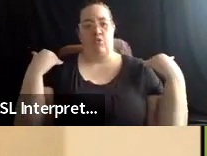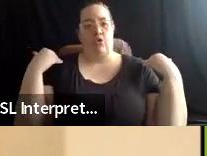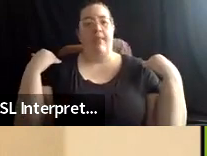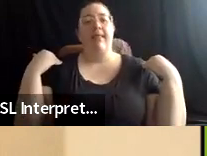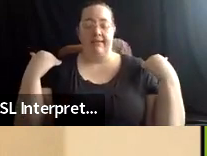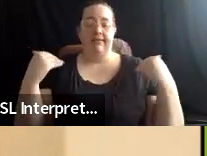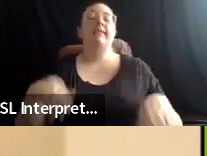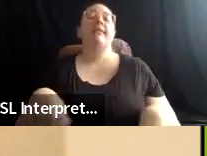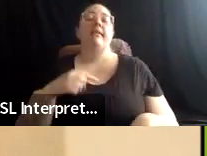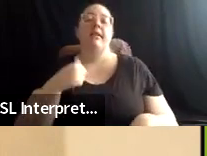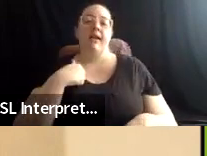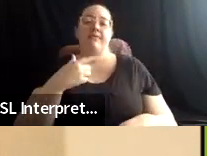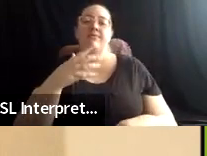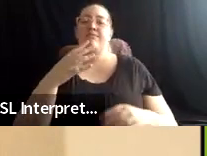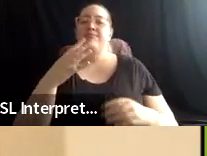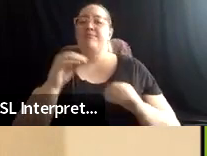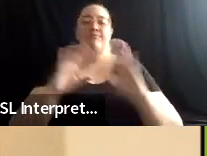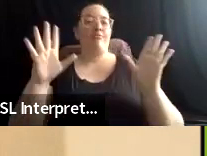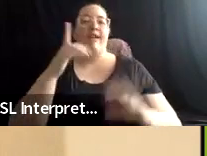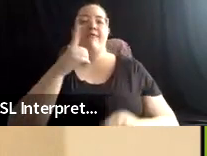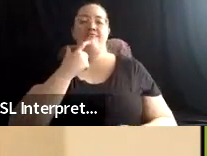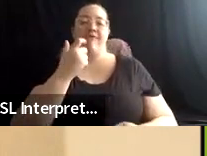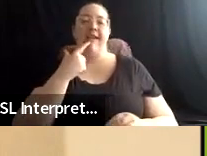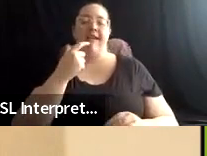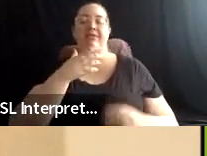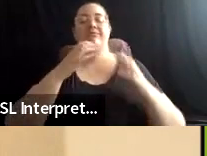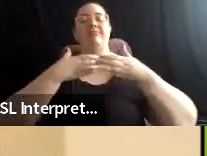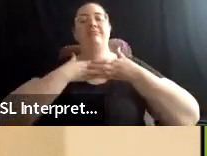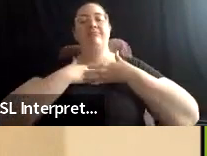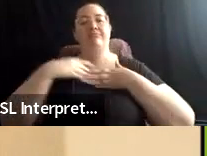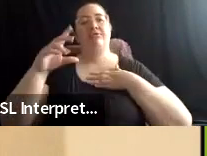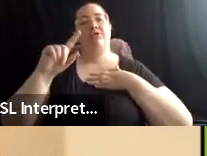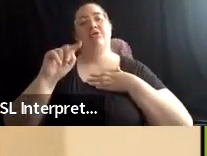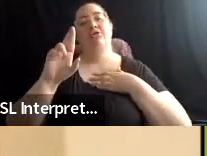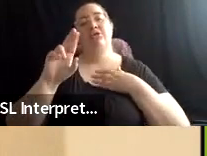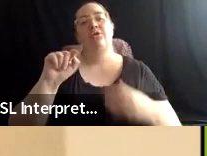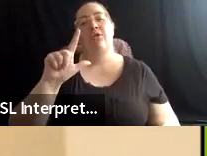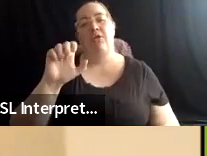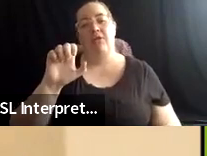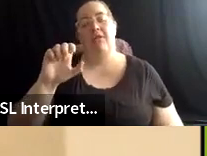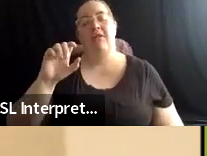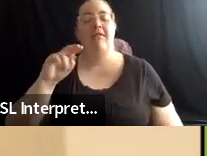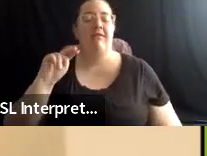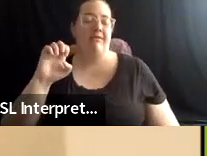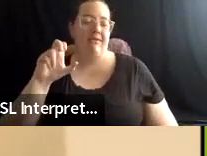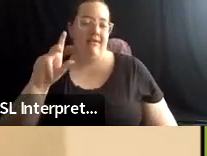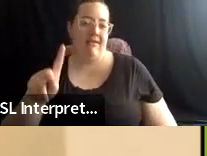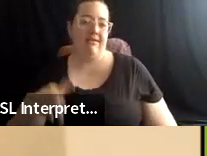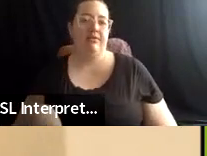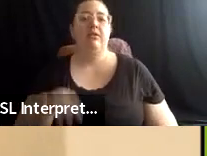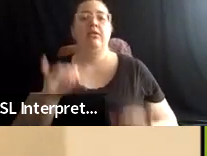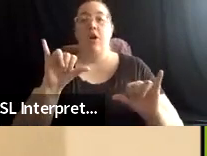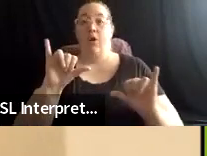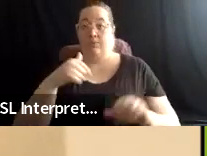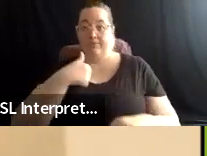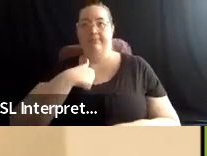I'm very happy to be here and sharing with everyone today. So I'll pass it on to, oh, I use she, her pronouns, and I'll pass it on